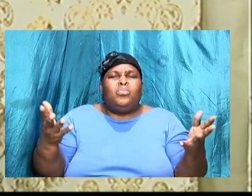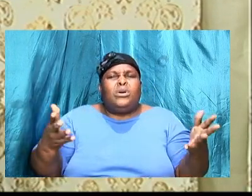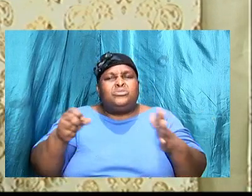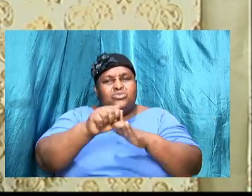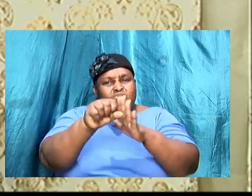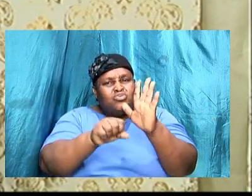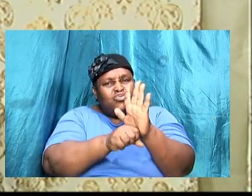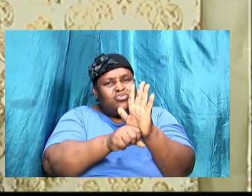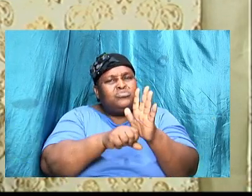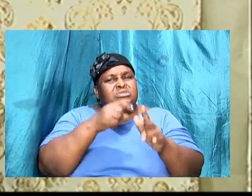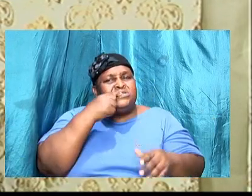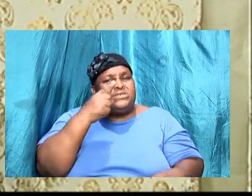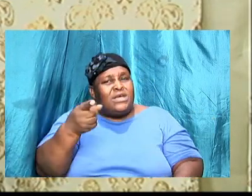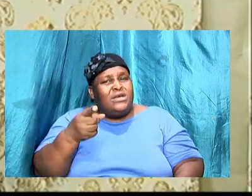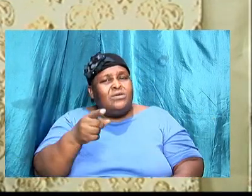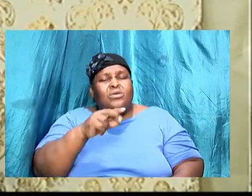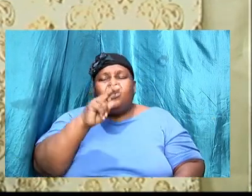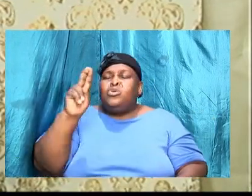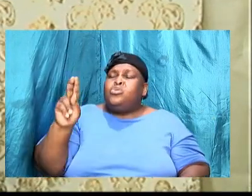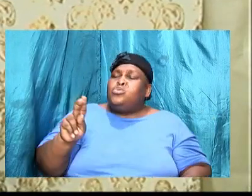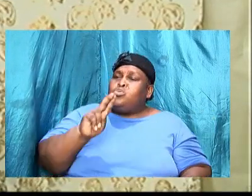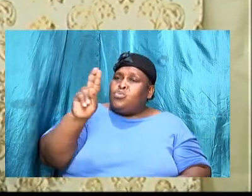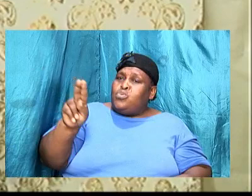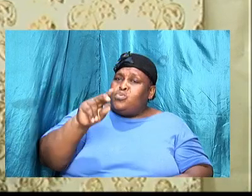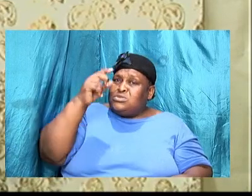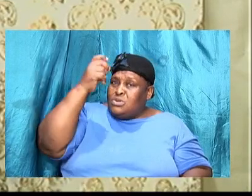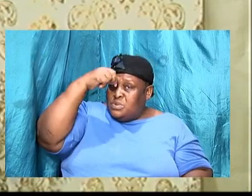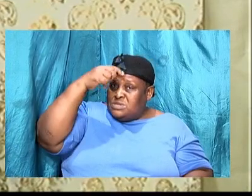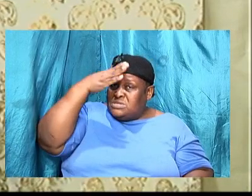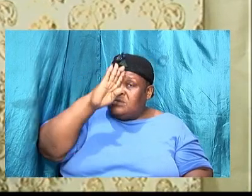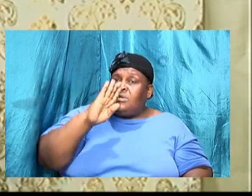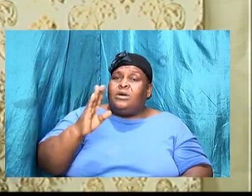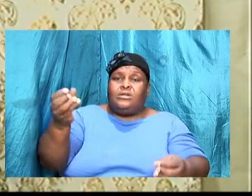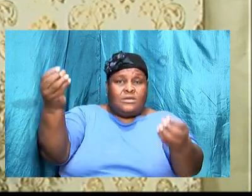it means that we are going to use the wisdom that God give us